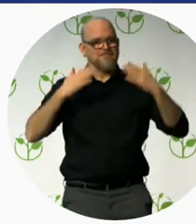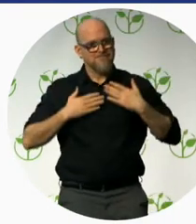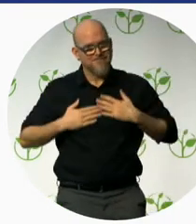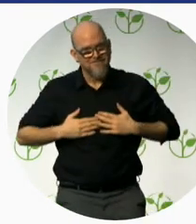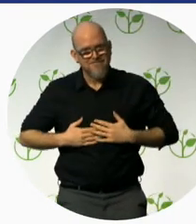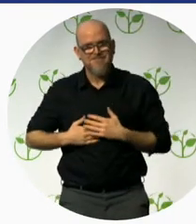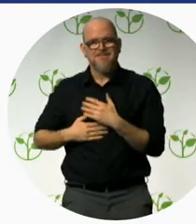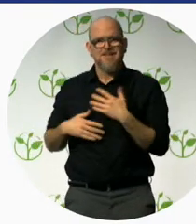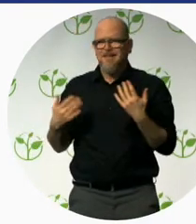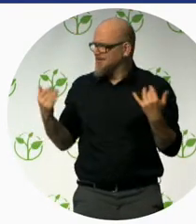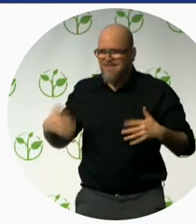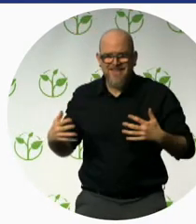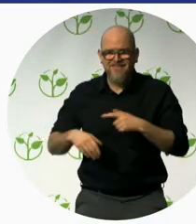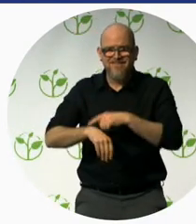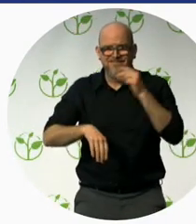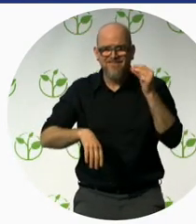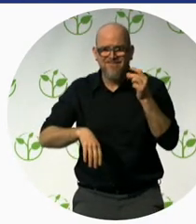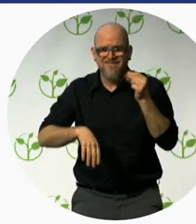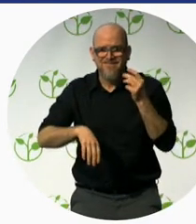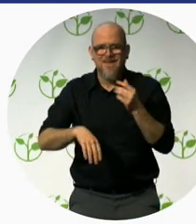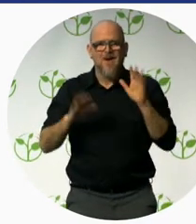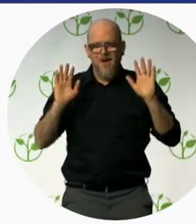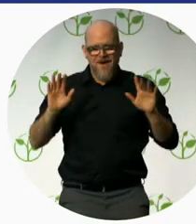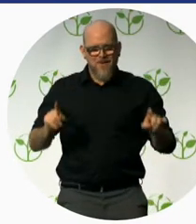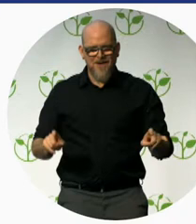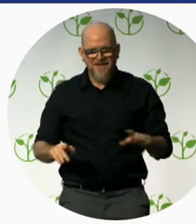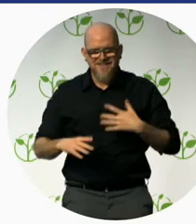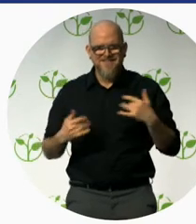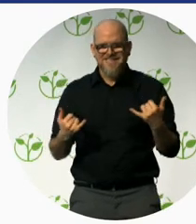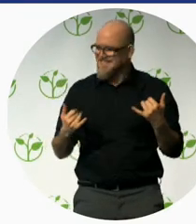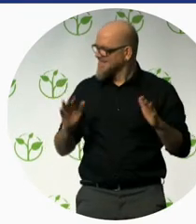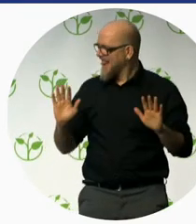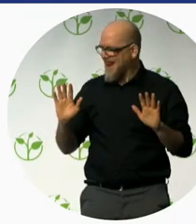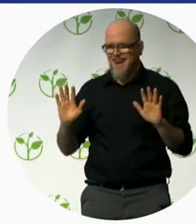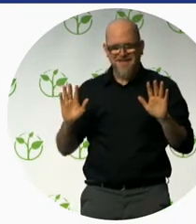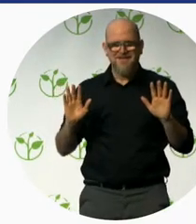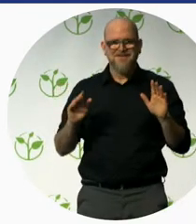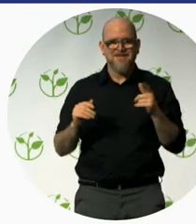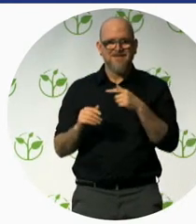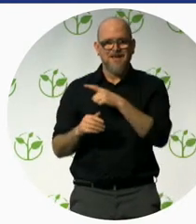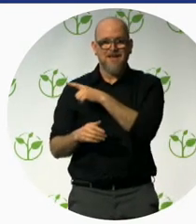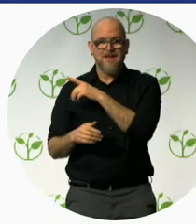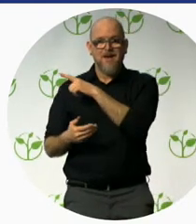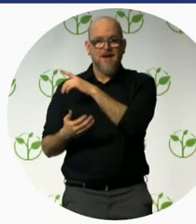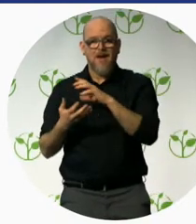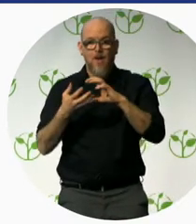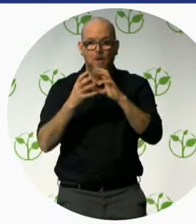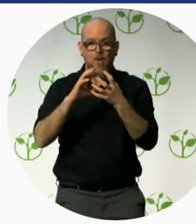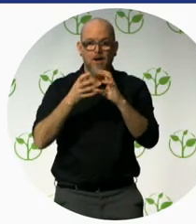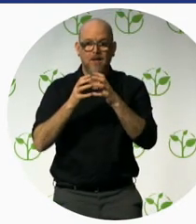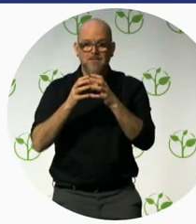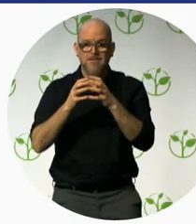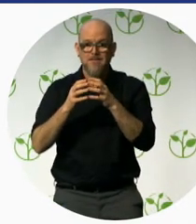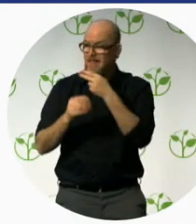with the traffic light, when the orange light goes on, how many minutes left?